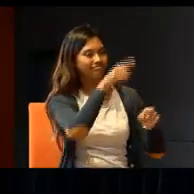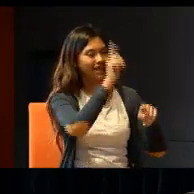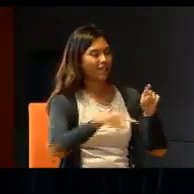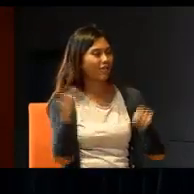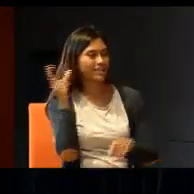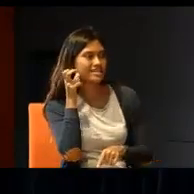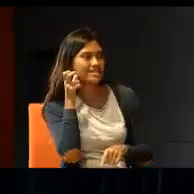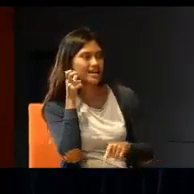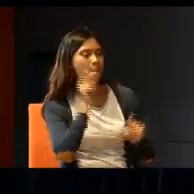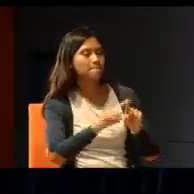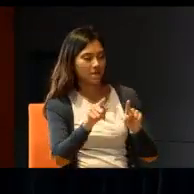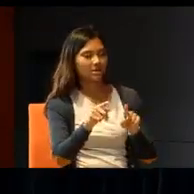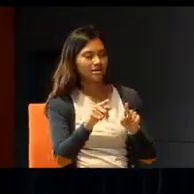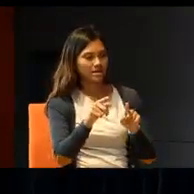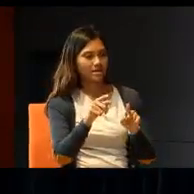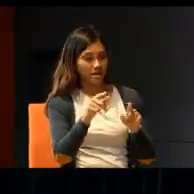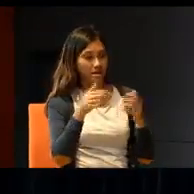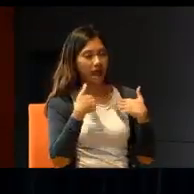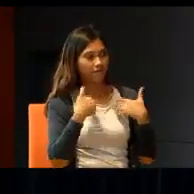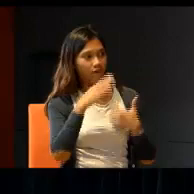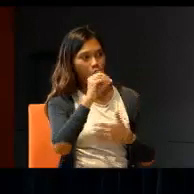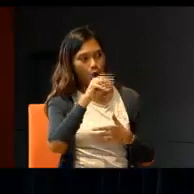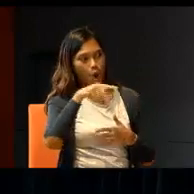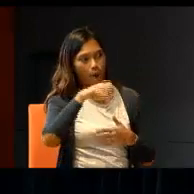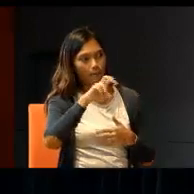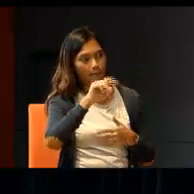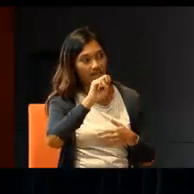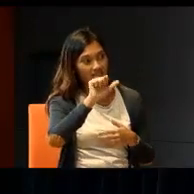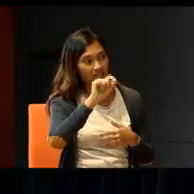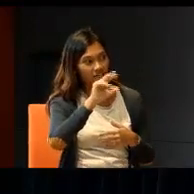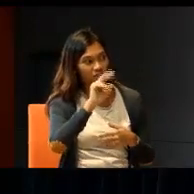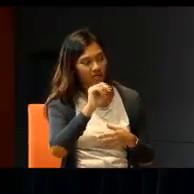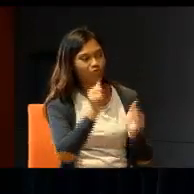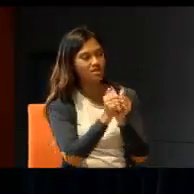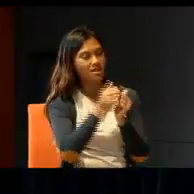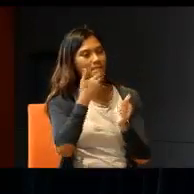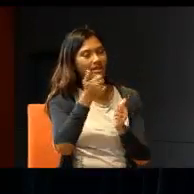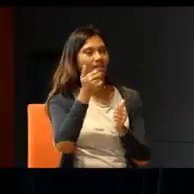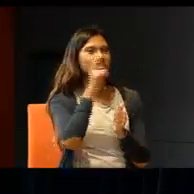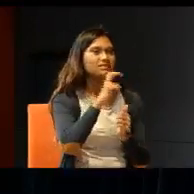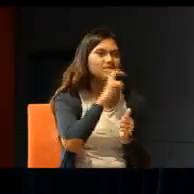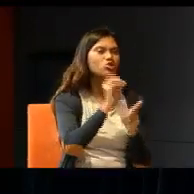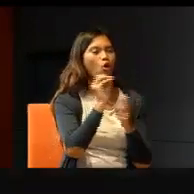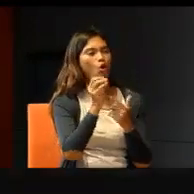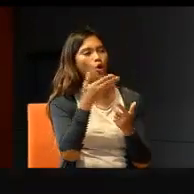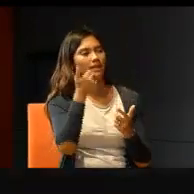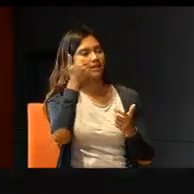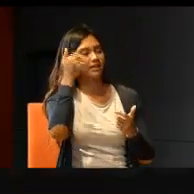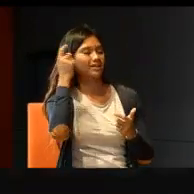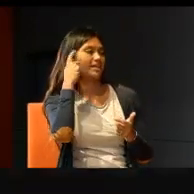be compensated for, by his better speech, or better thinking, or whatever it is. Can you comment? Sure.